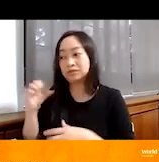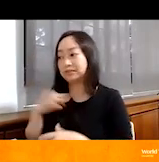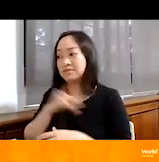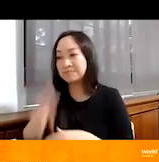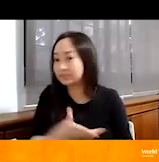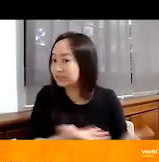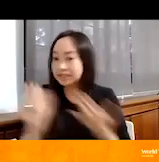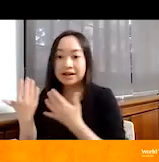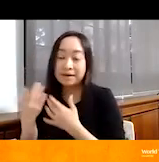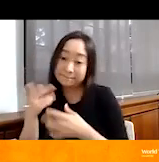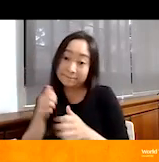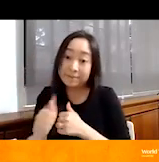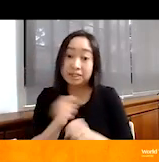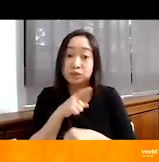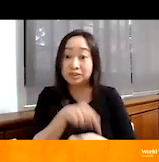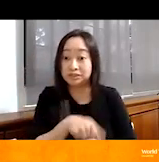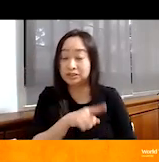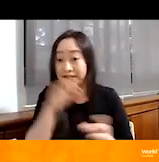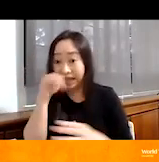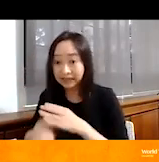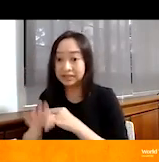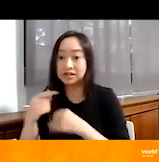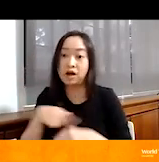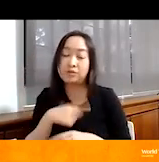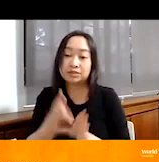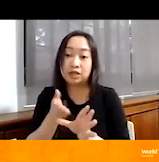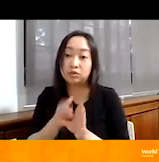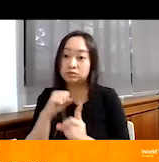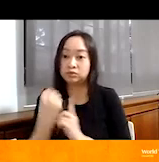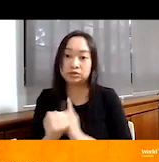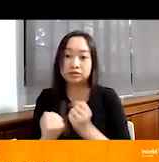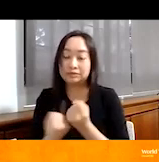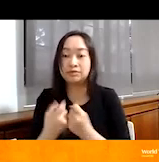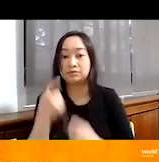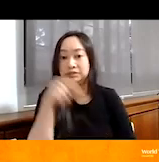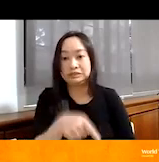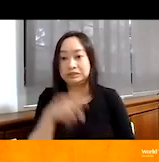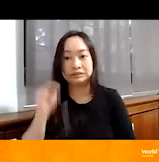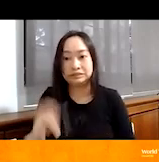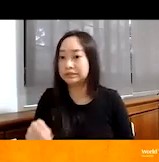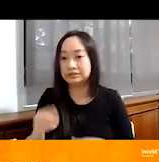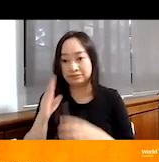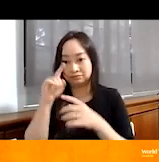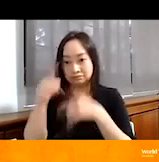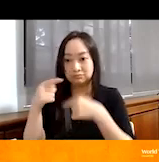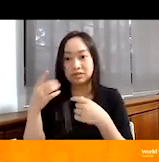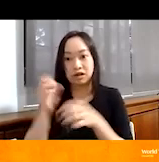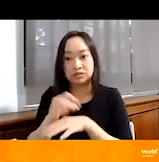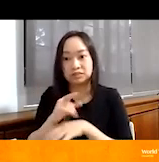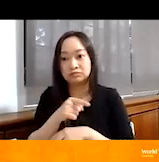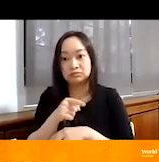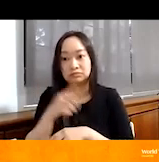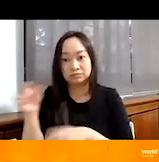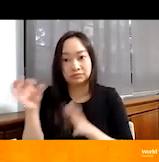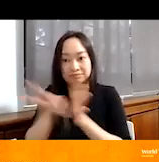counseling. Like, we have to make sure she gets into one of our psychosocial support programs because she's in desperate native counseling. And the other